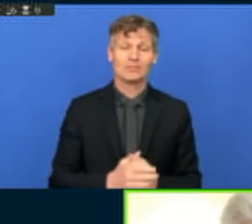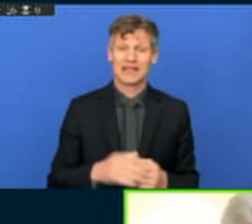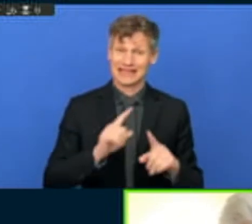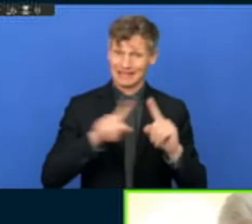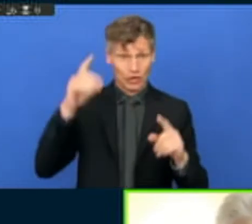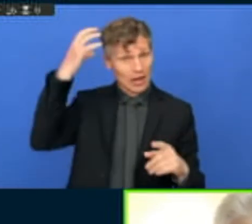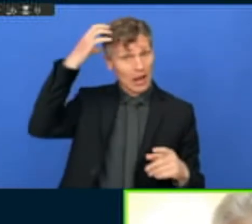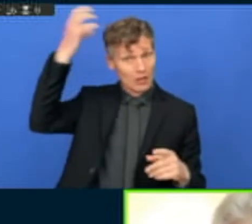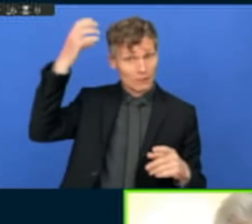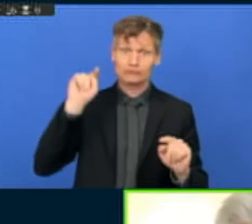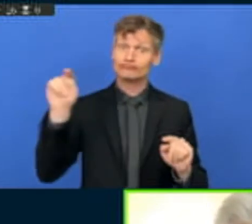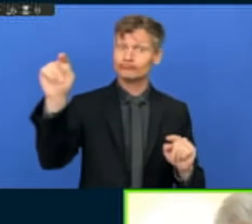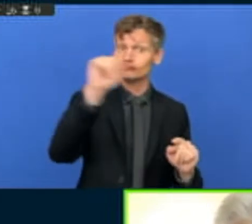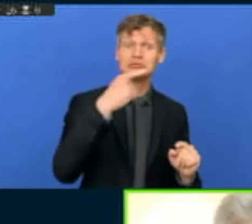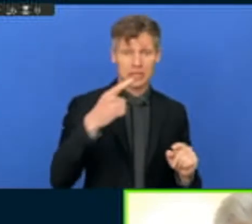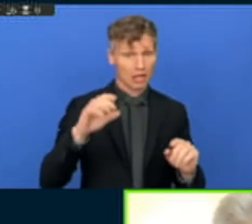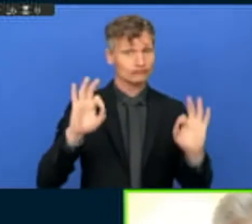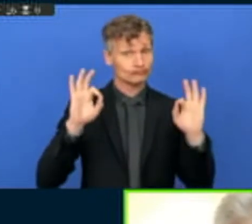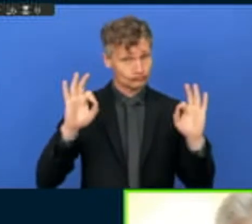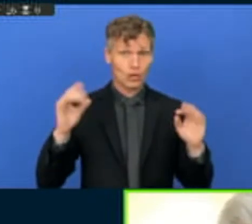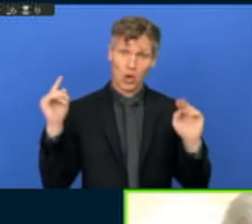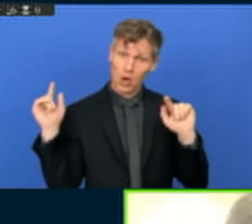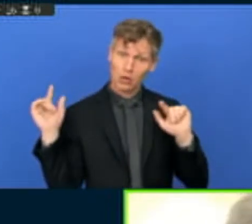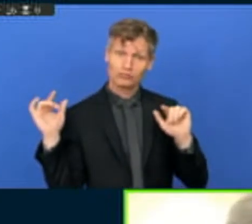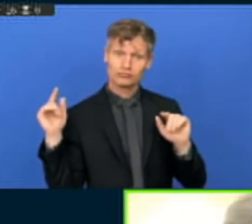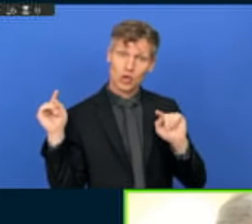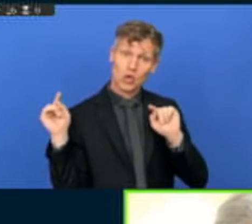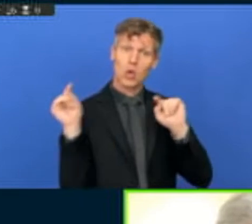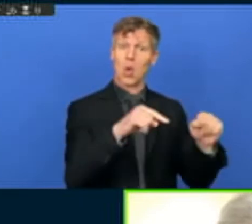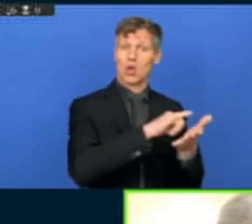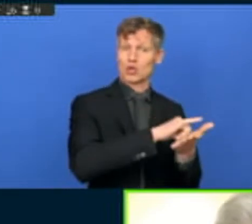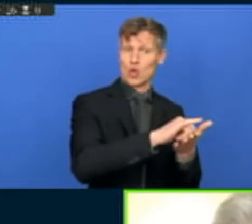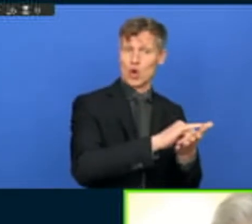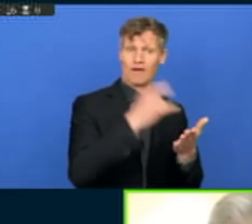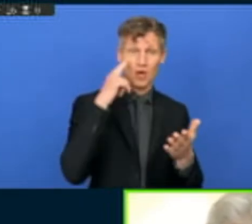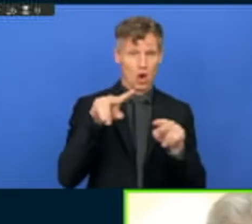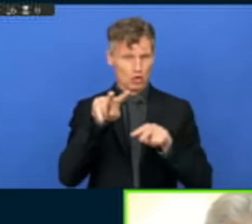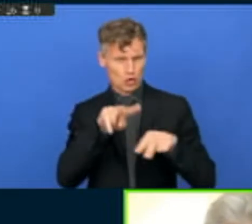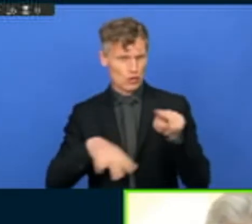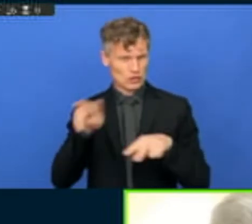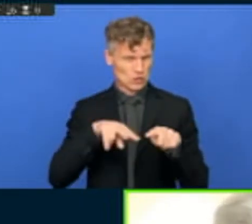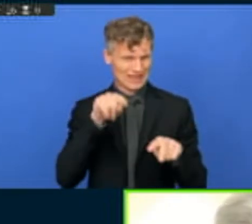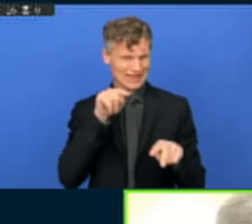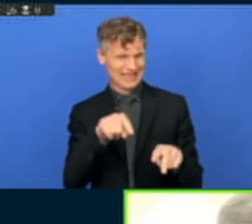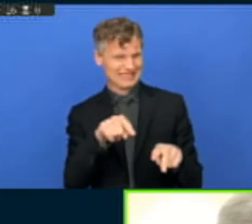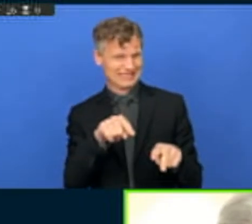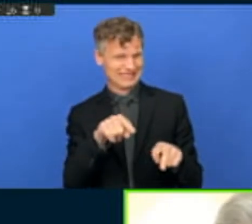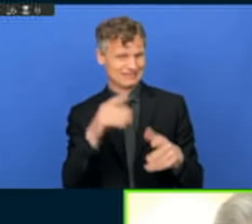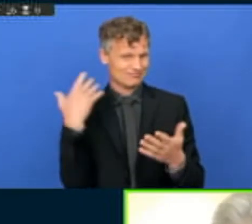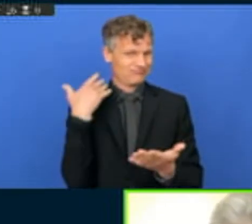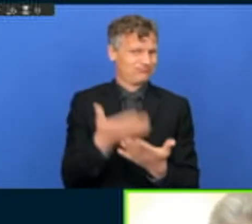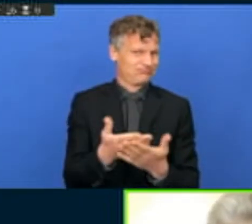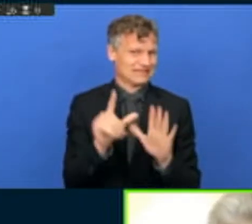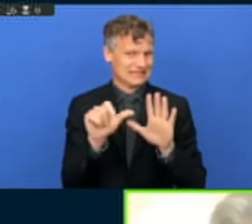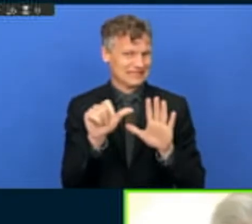this year, next month, in New York to review the progress of this agenda over the past six years.